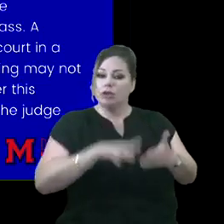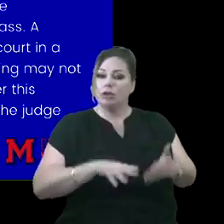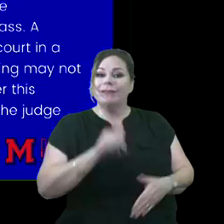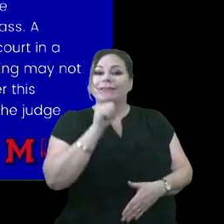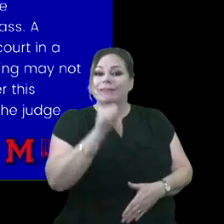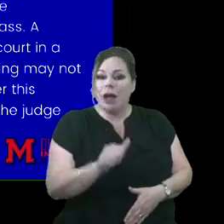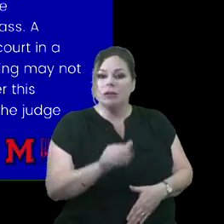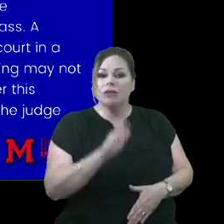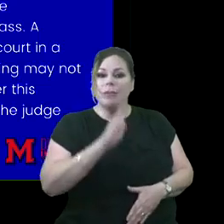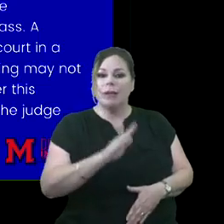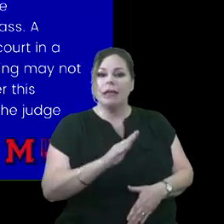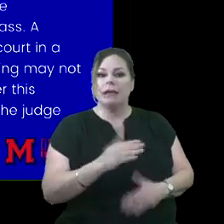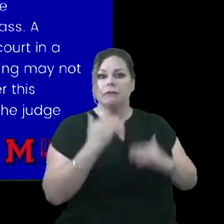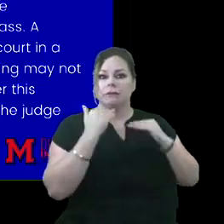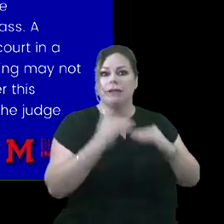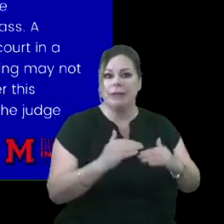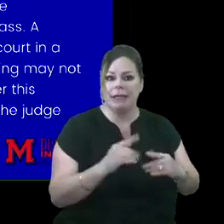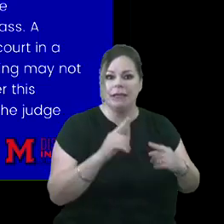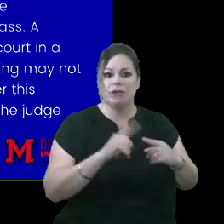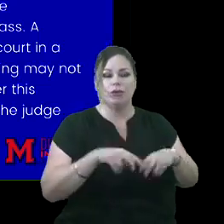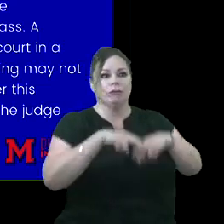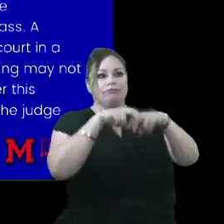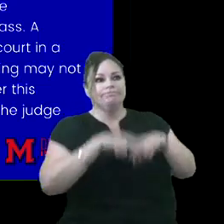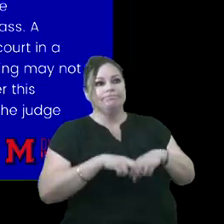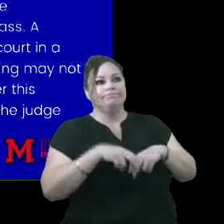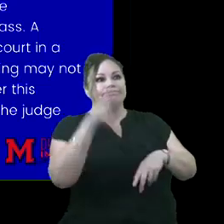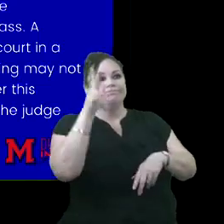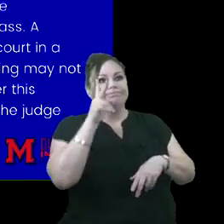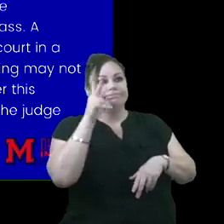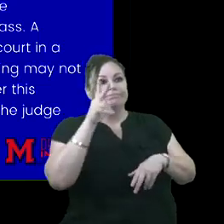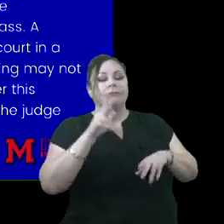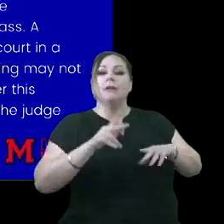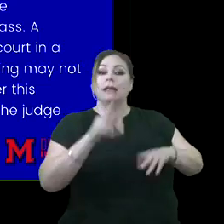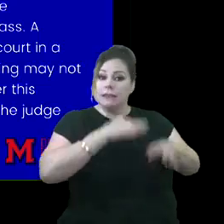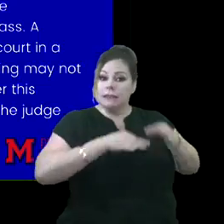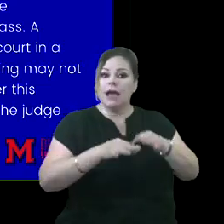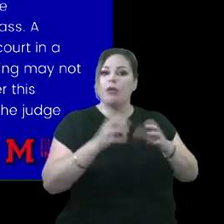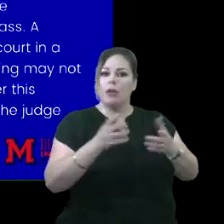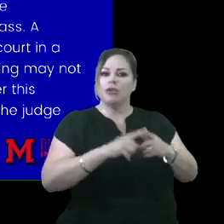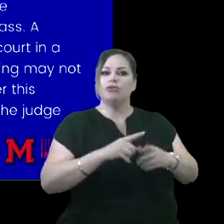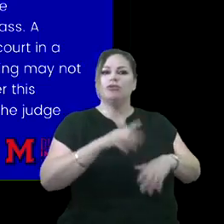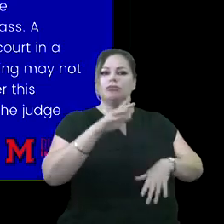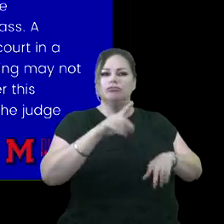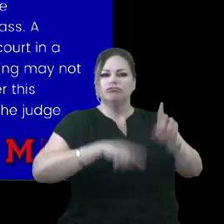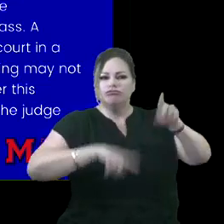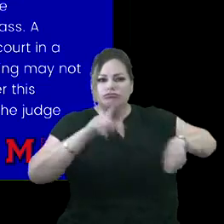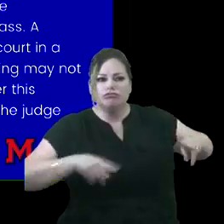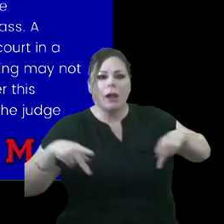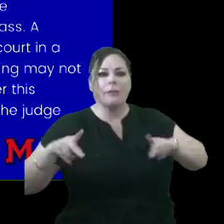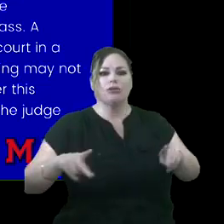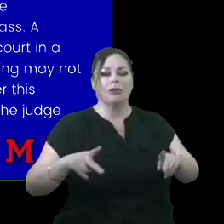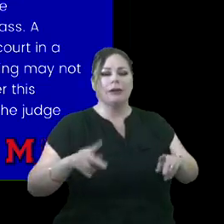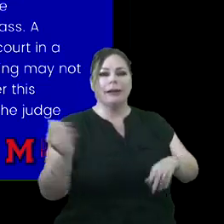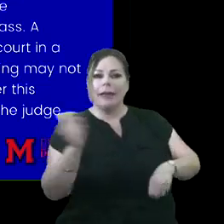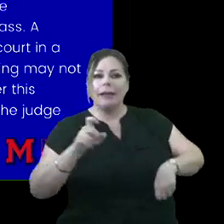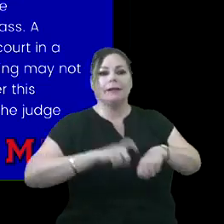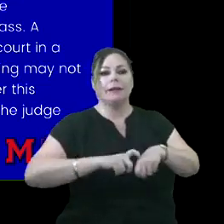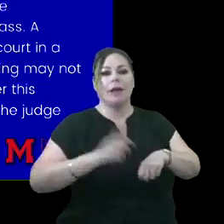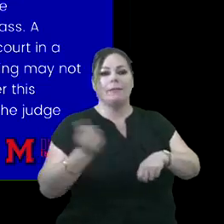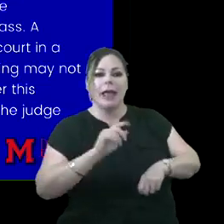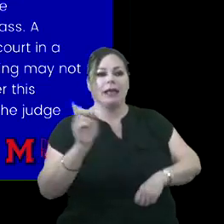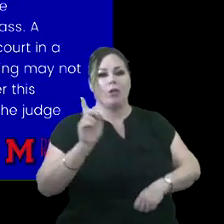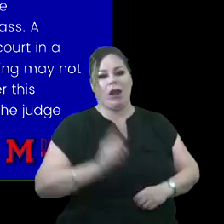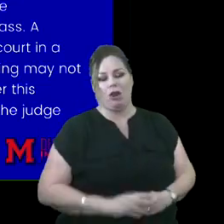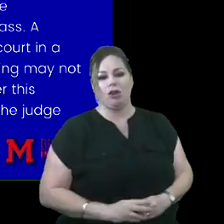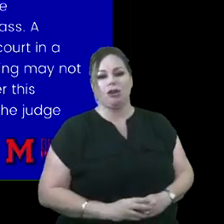not to be specifically tied to the seat, but we really want to be married to the opportunities anytime, anywhere. And we really